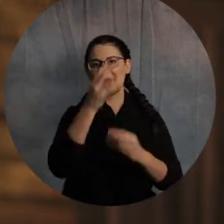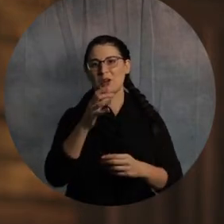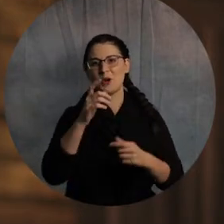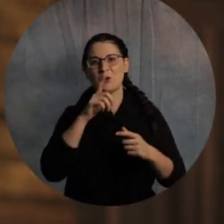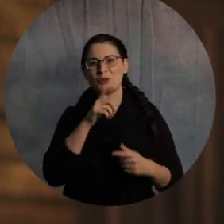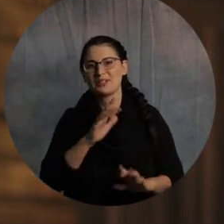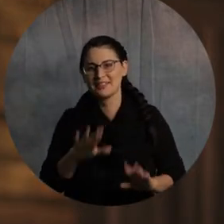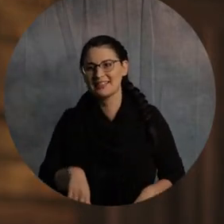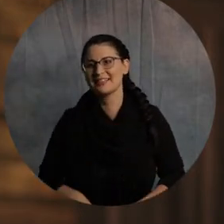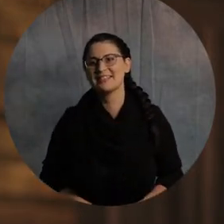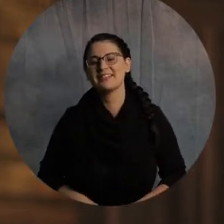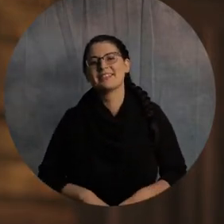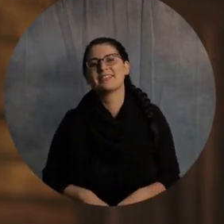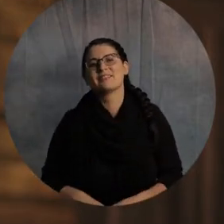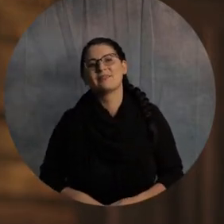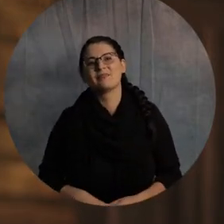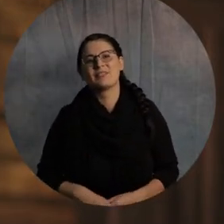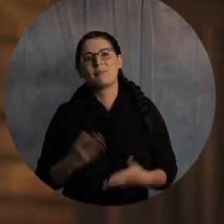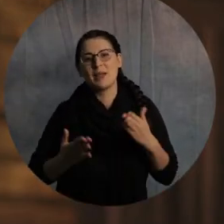to the live stream.